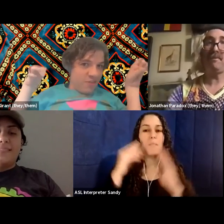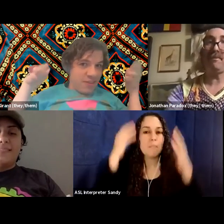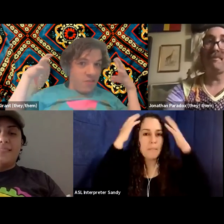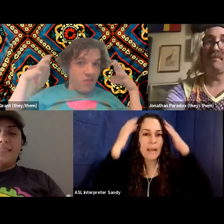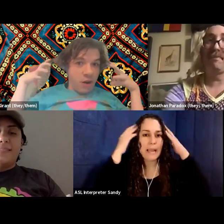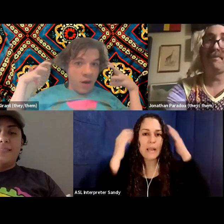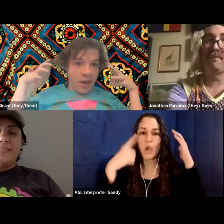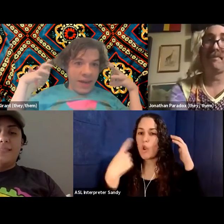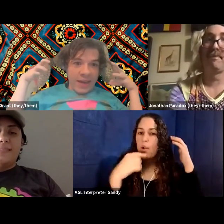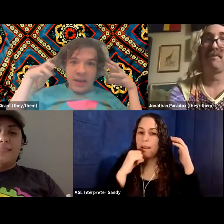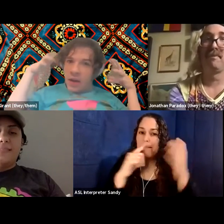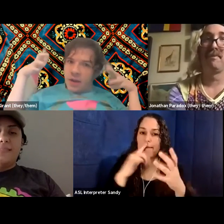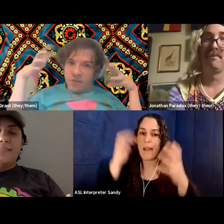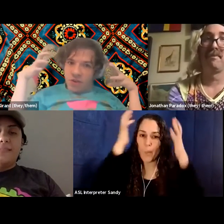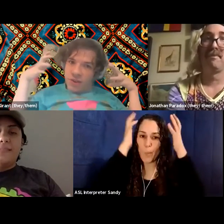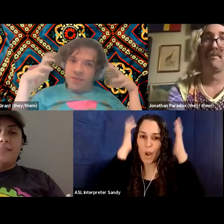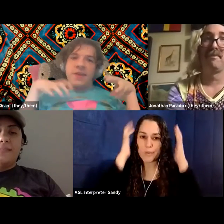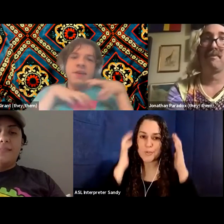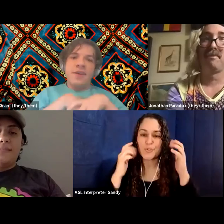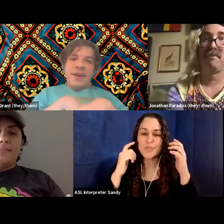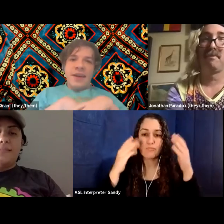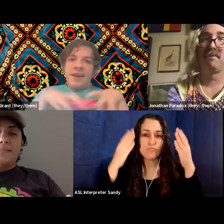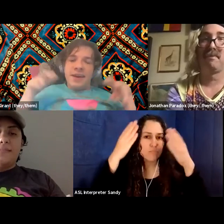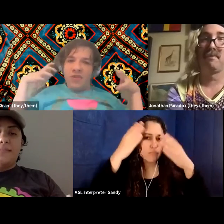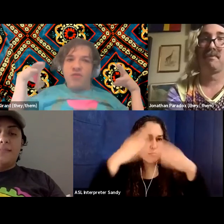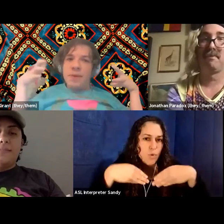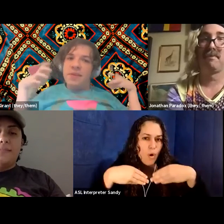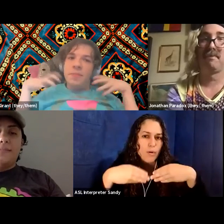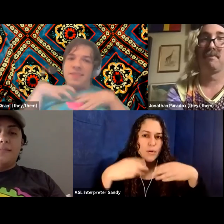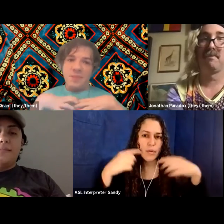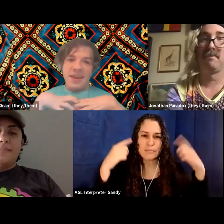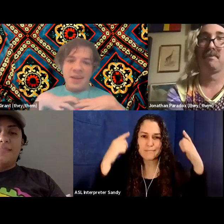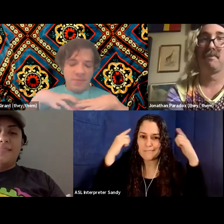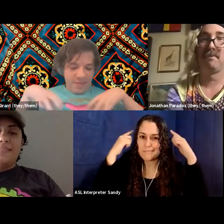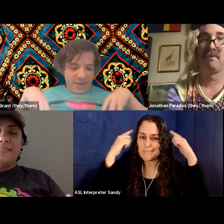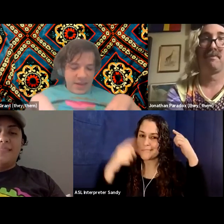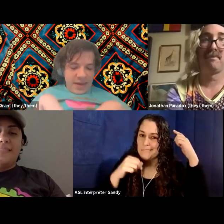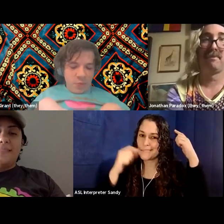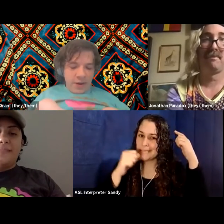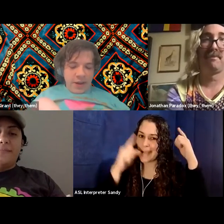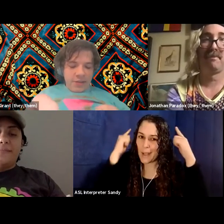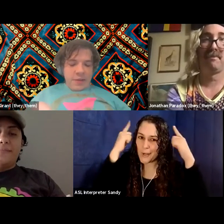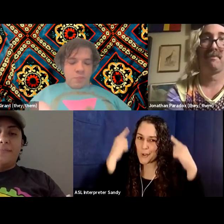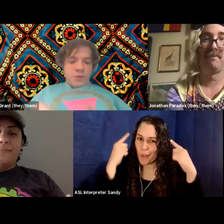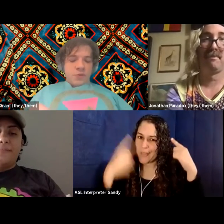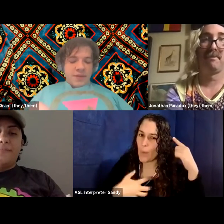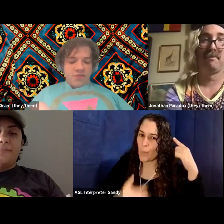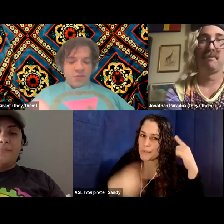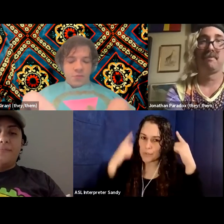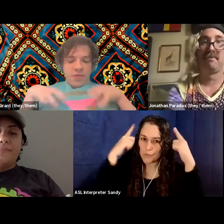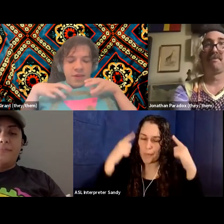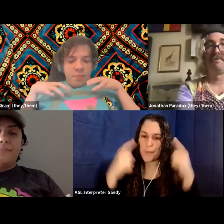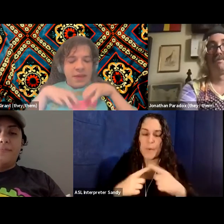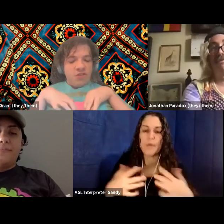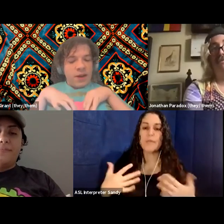unwashed. That's dark and not as curly as I, uh, dream it to be. Sometimes I'm wearing a light blue t